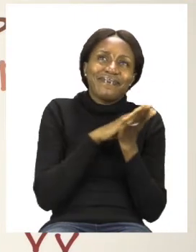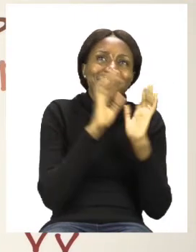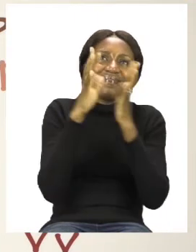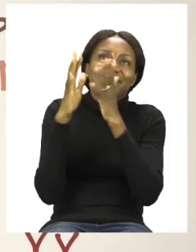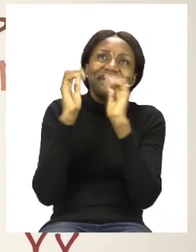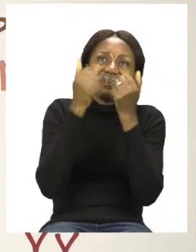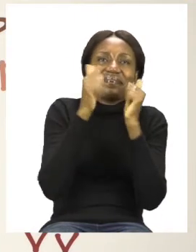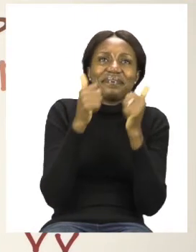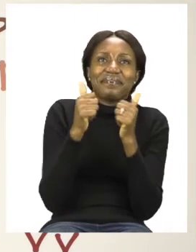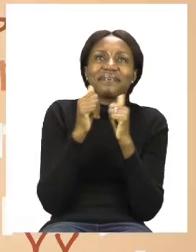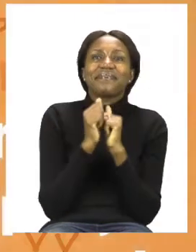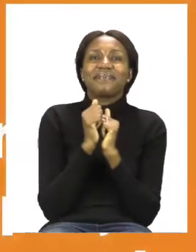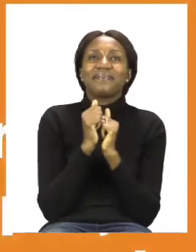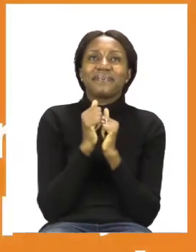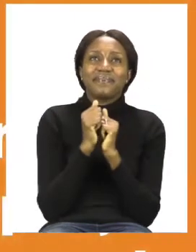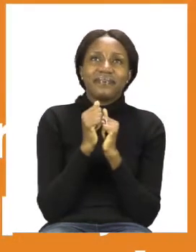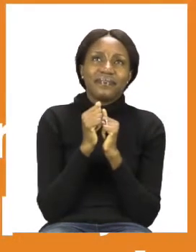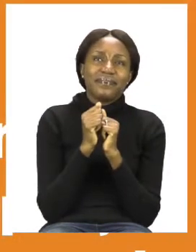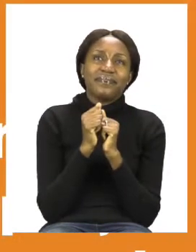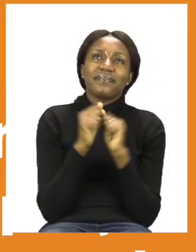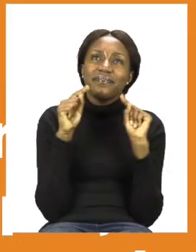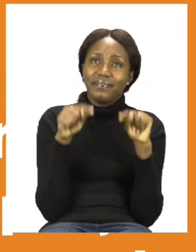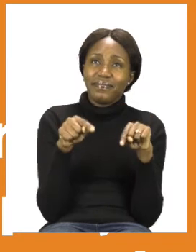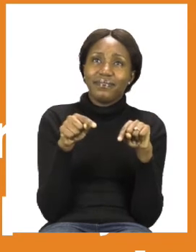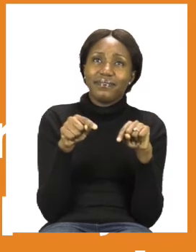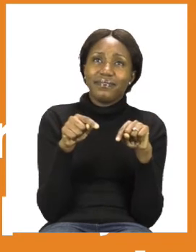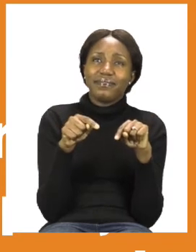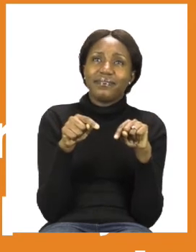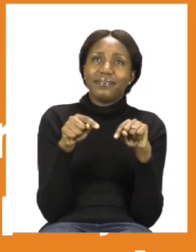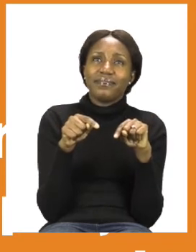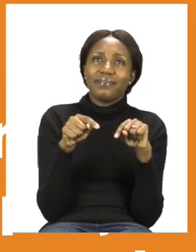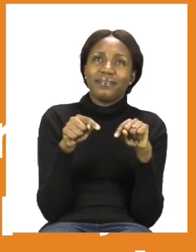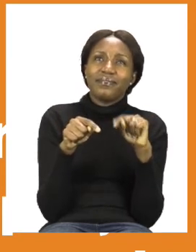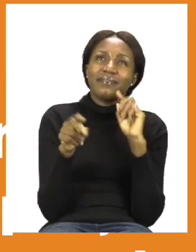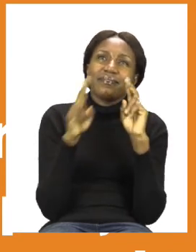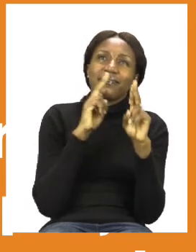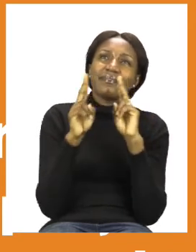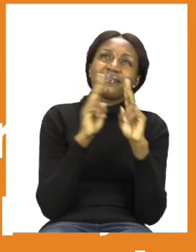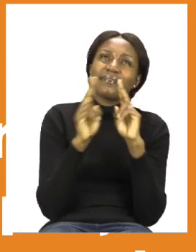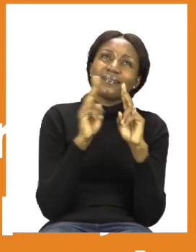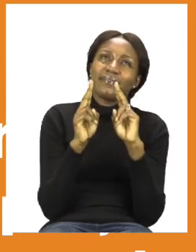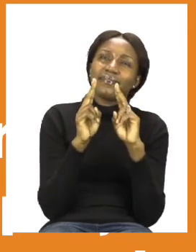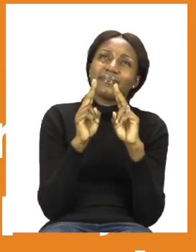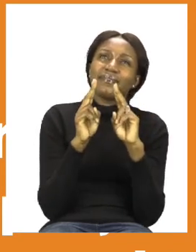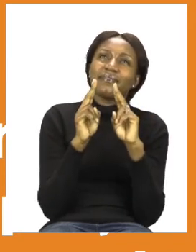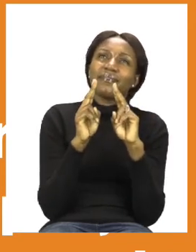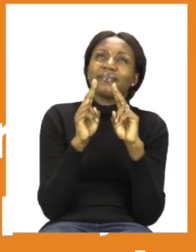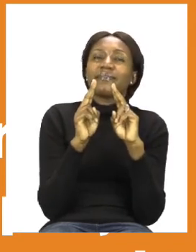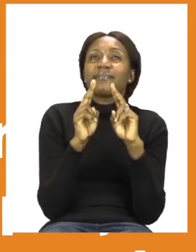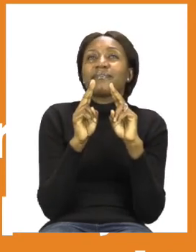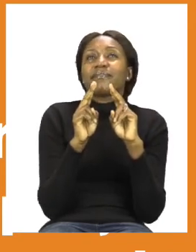Good job everyone! For today's lesson we'll be talking about 3D shapes,